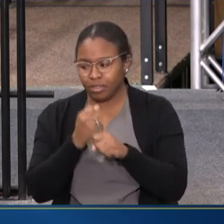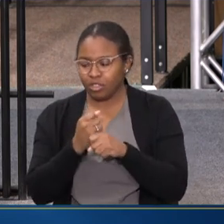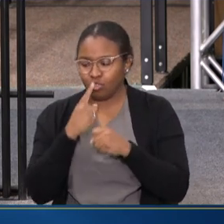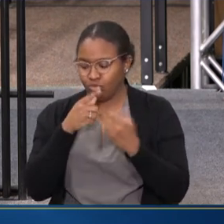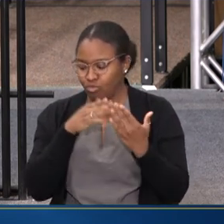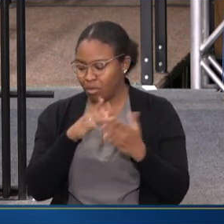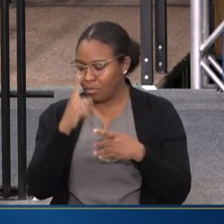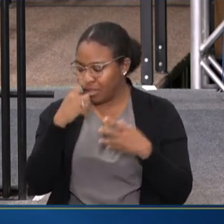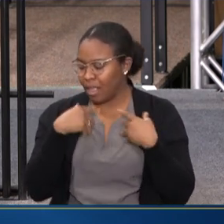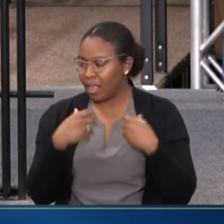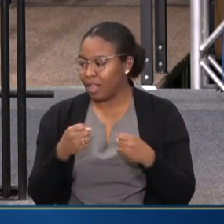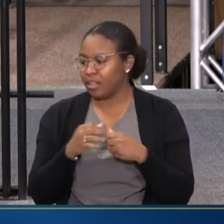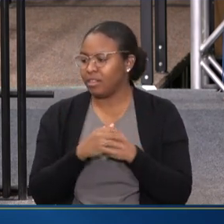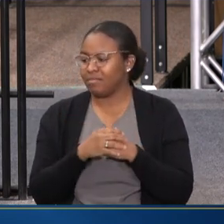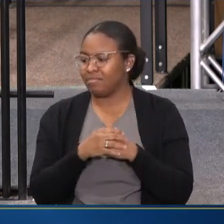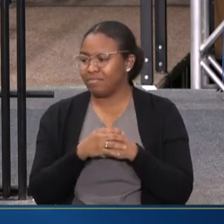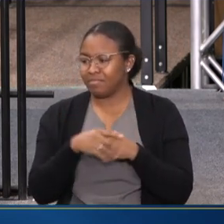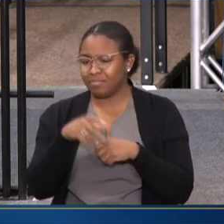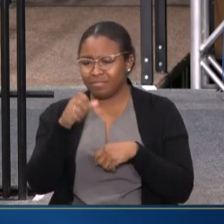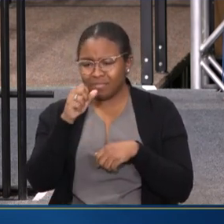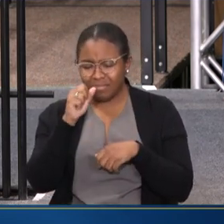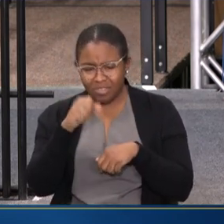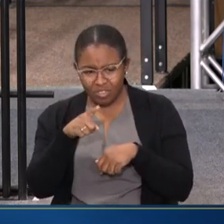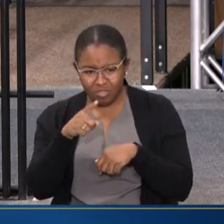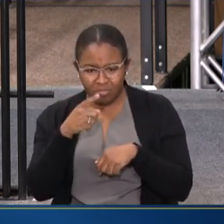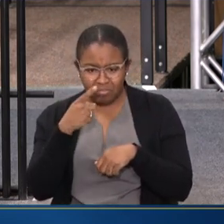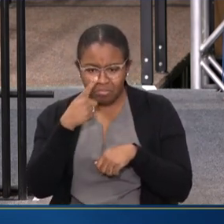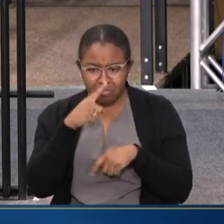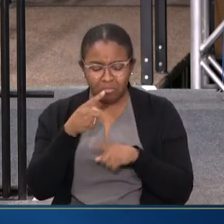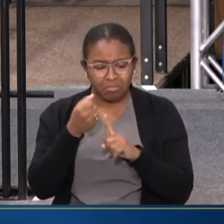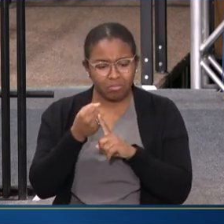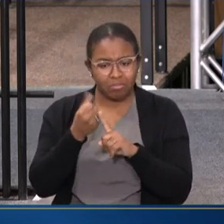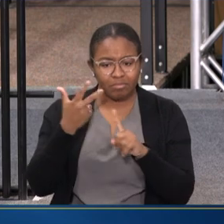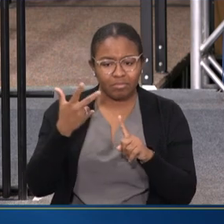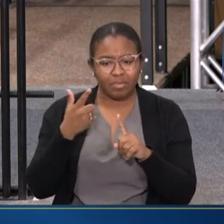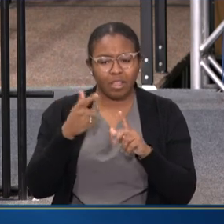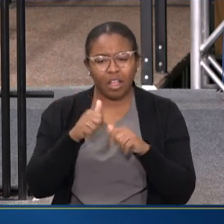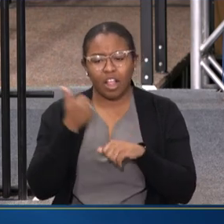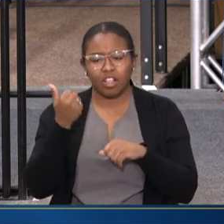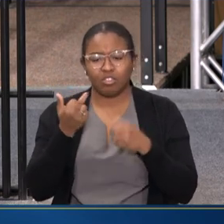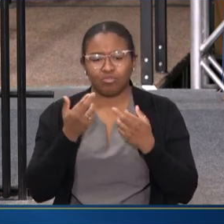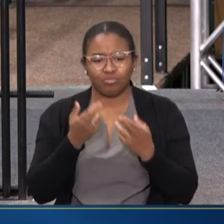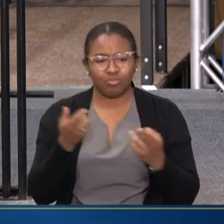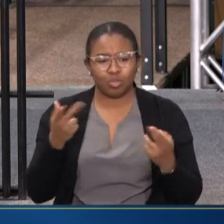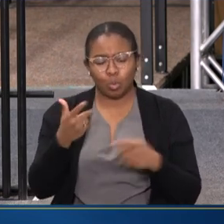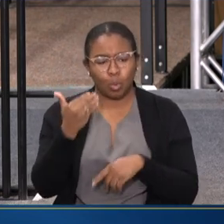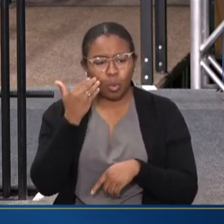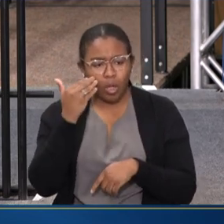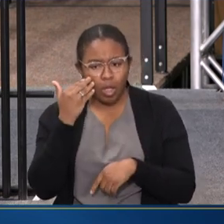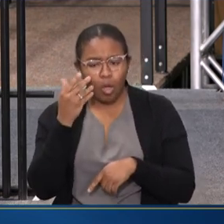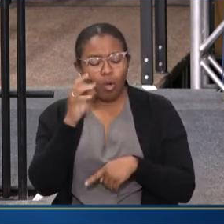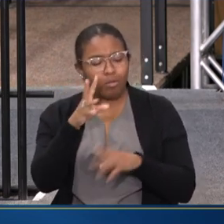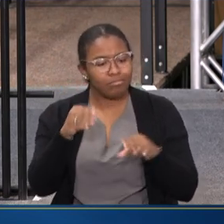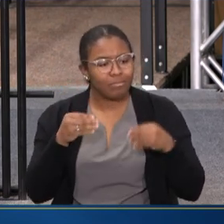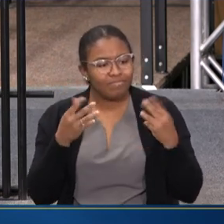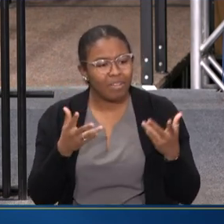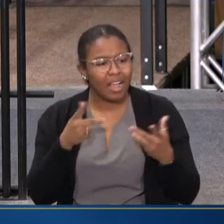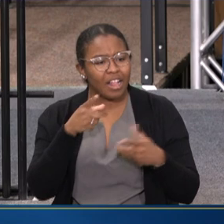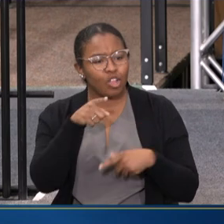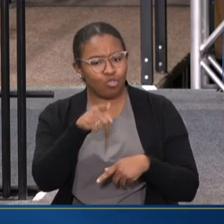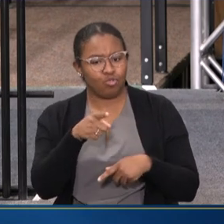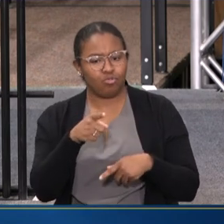MENTAL HEALTH. CAN YOU TELL US ABOUT OTHER RESOURCES THAT YOU'RE AWARE OF, THAT YOU PROVIDE, THAT YOU